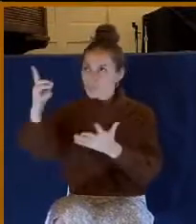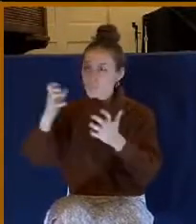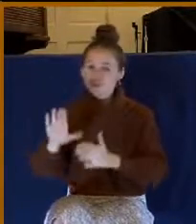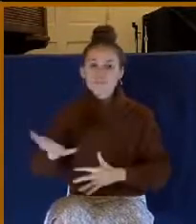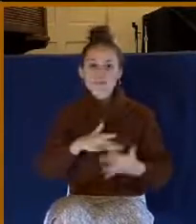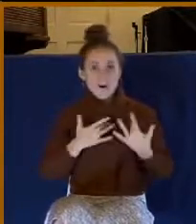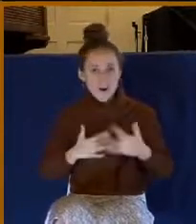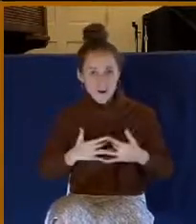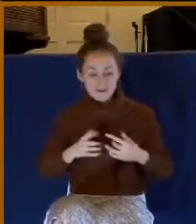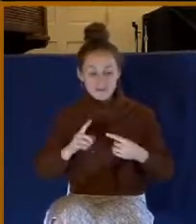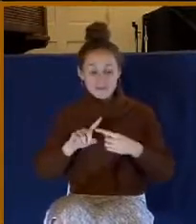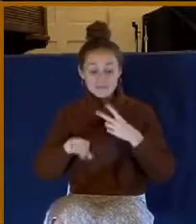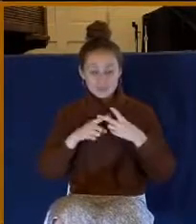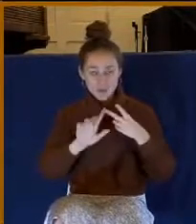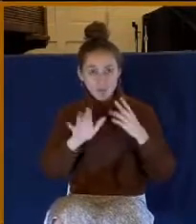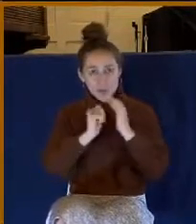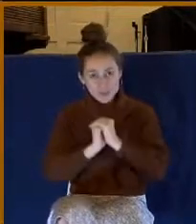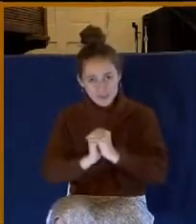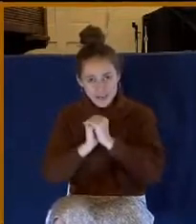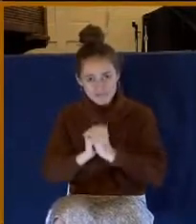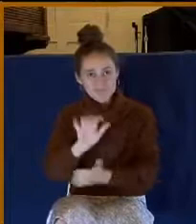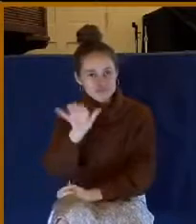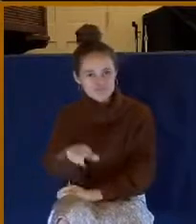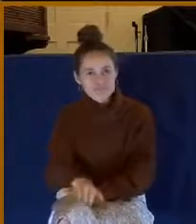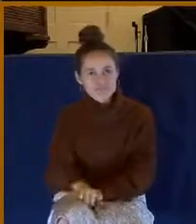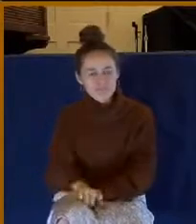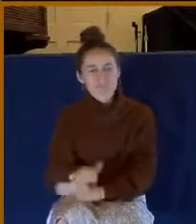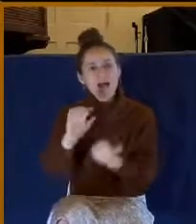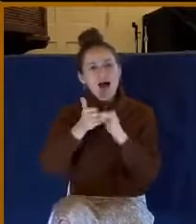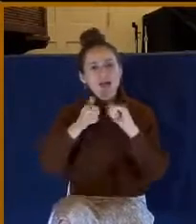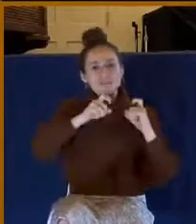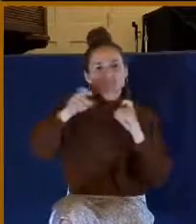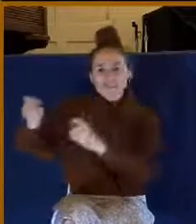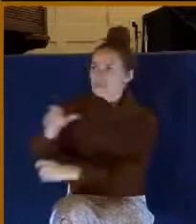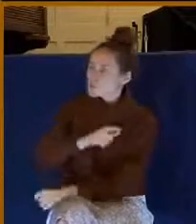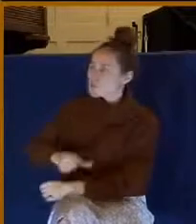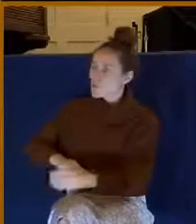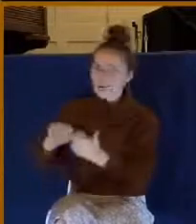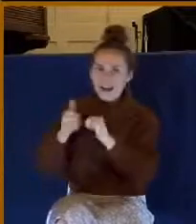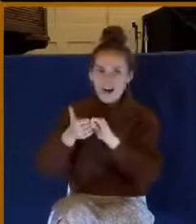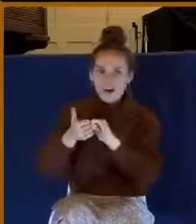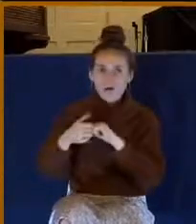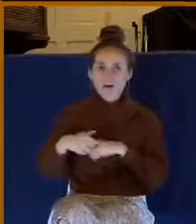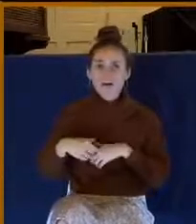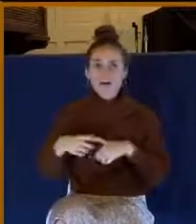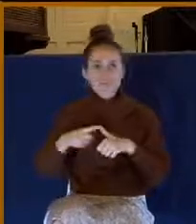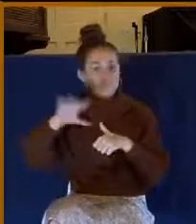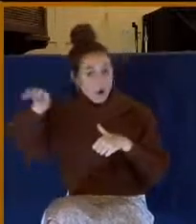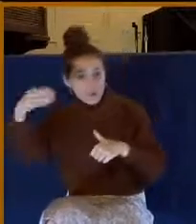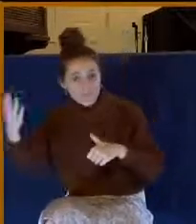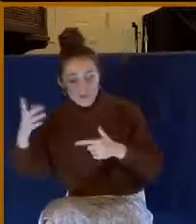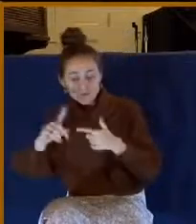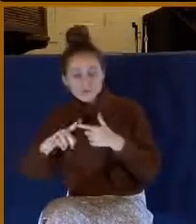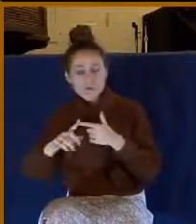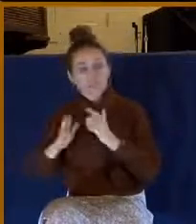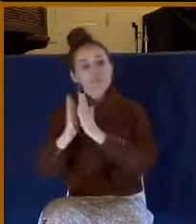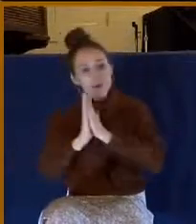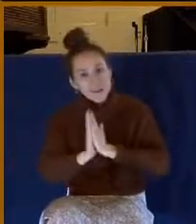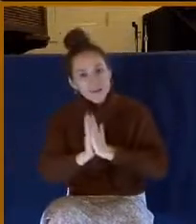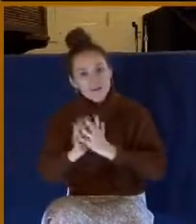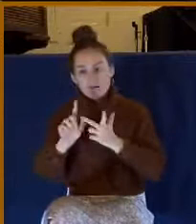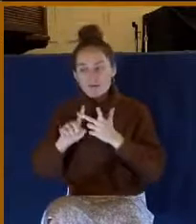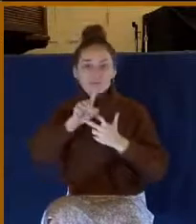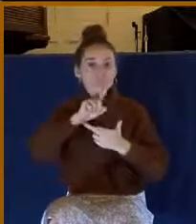He wants your worship. And the way that you give to the Lord, not just your offering, but your prayer, your